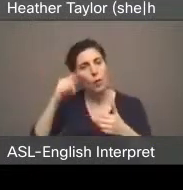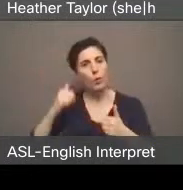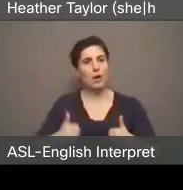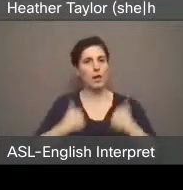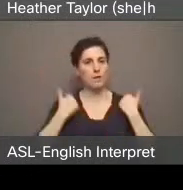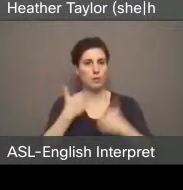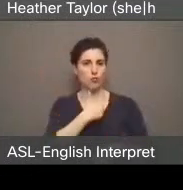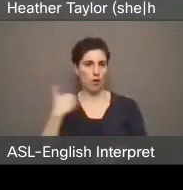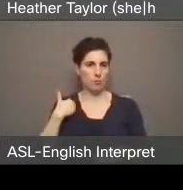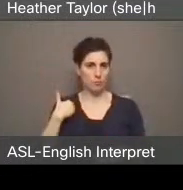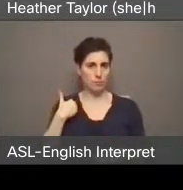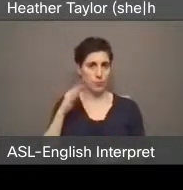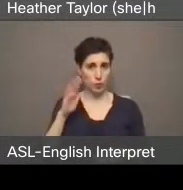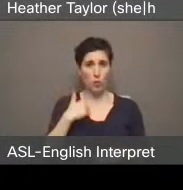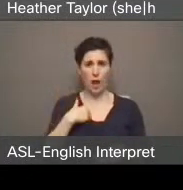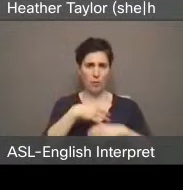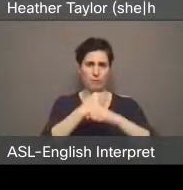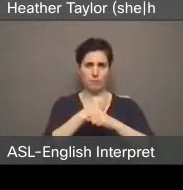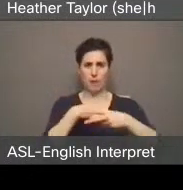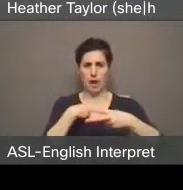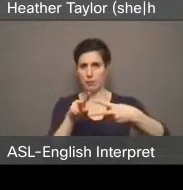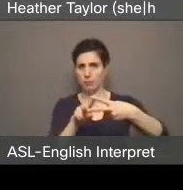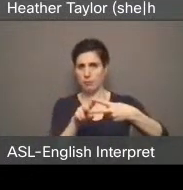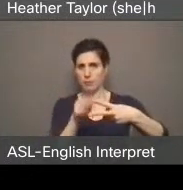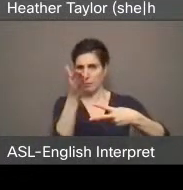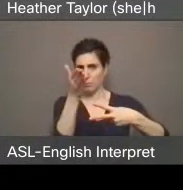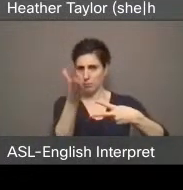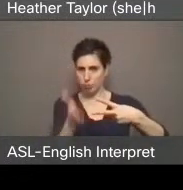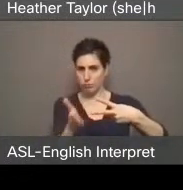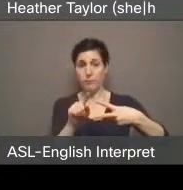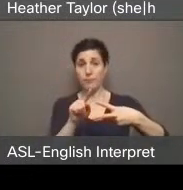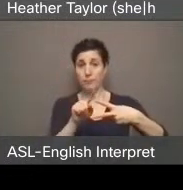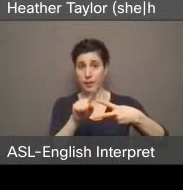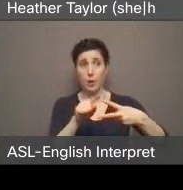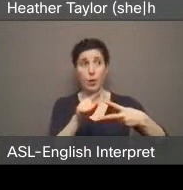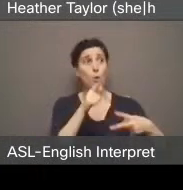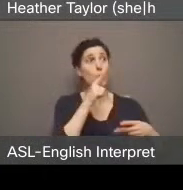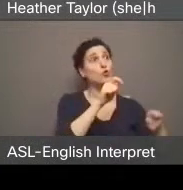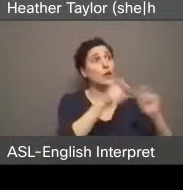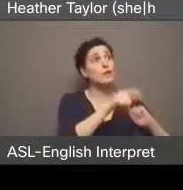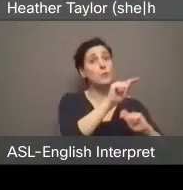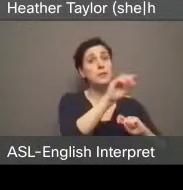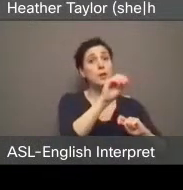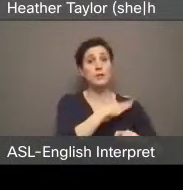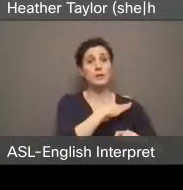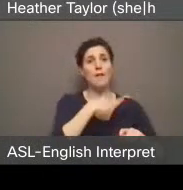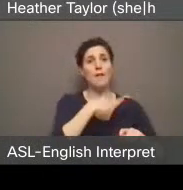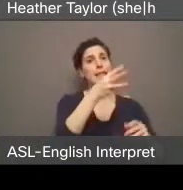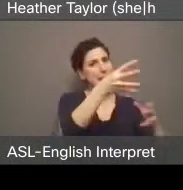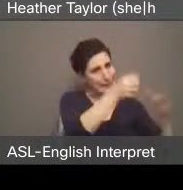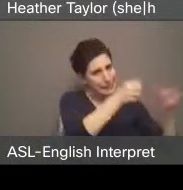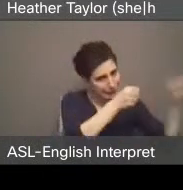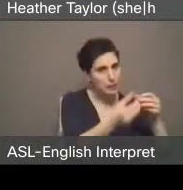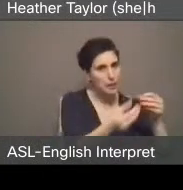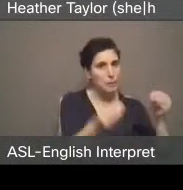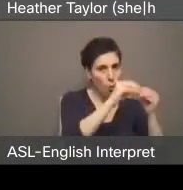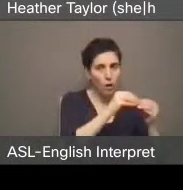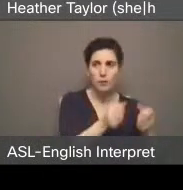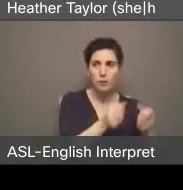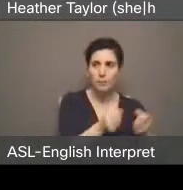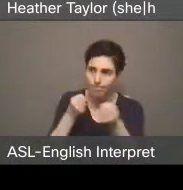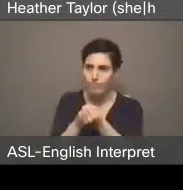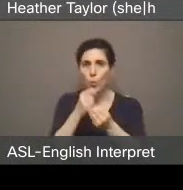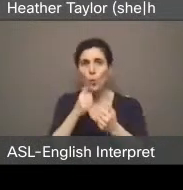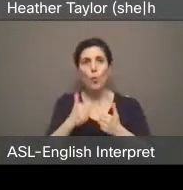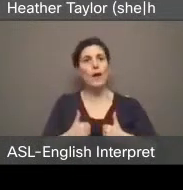recap of my two suggestions. Please increase numbers of TransformTO staff to assist more homeowners